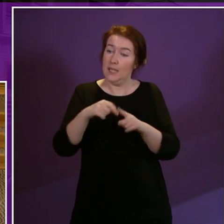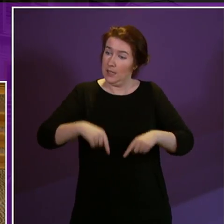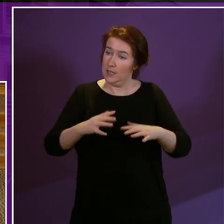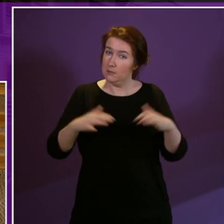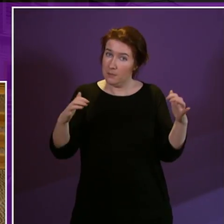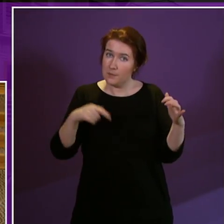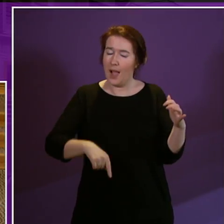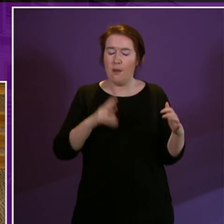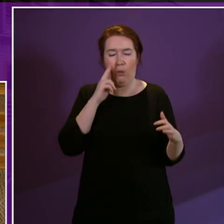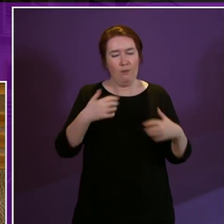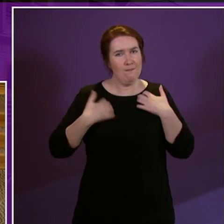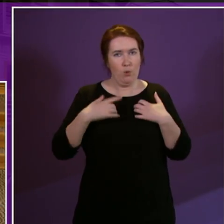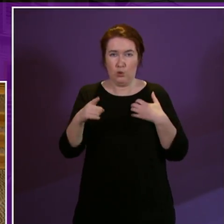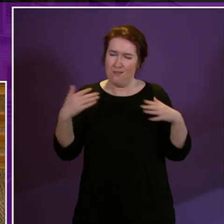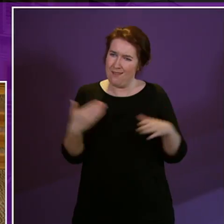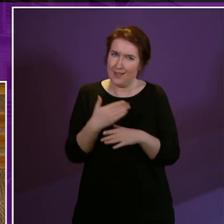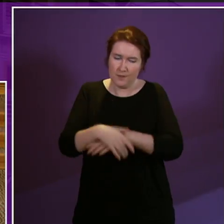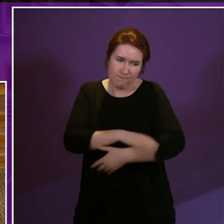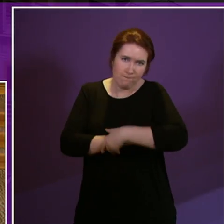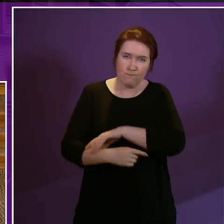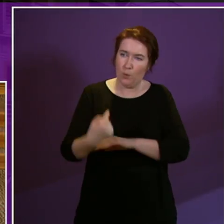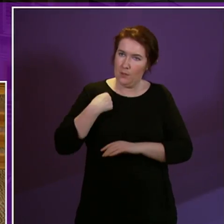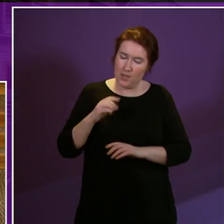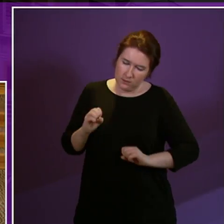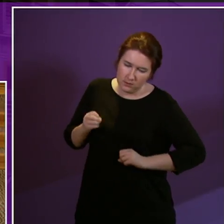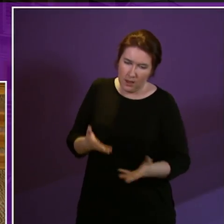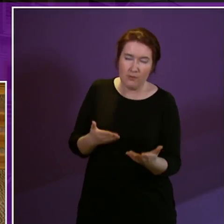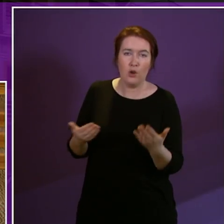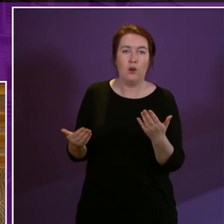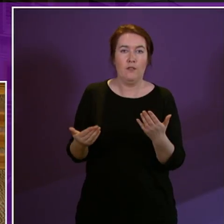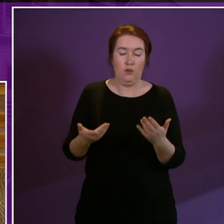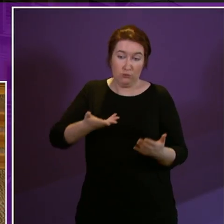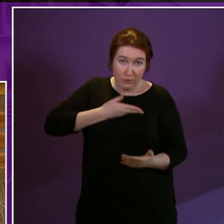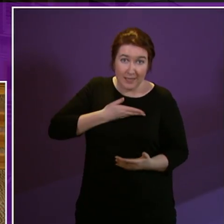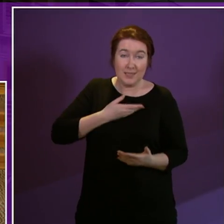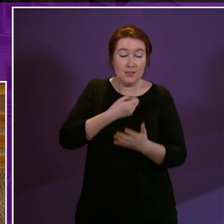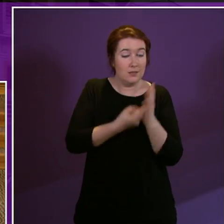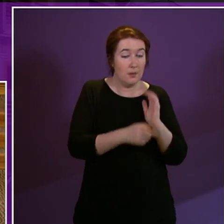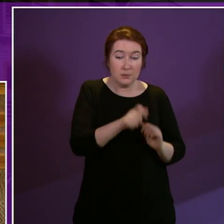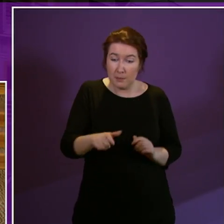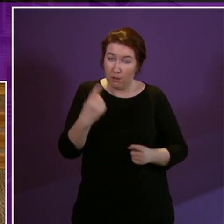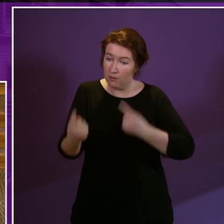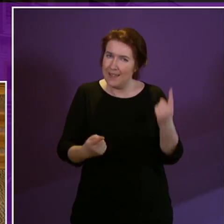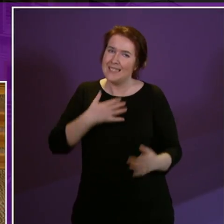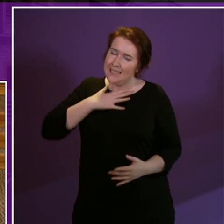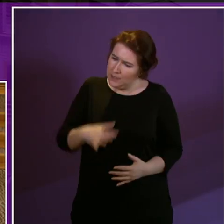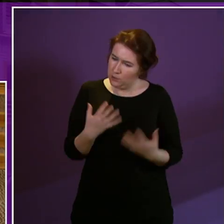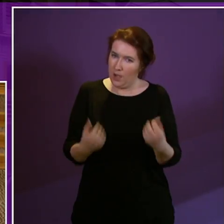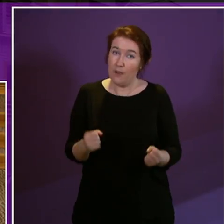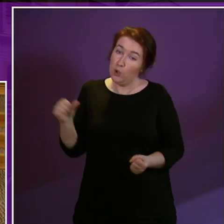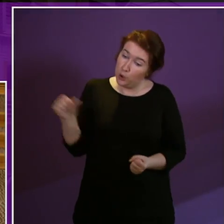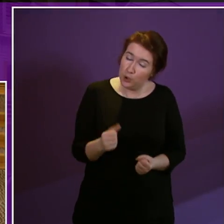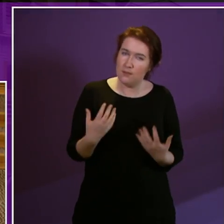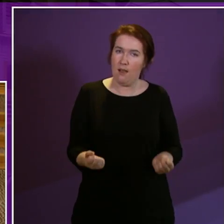I look forward to their active engagement with me in the delivery of the rights that disabled people need to have should